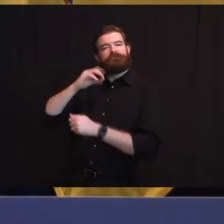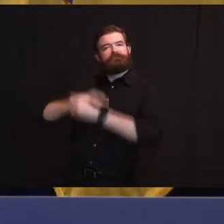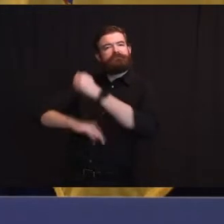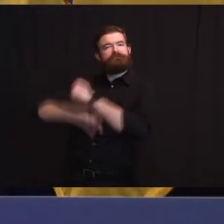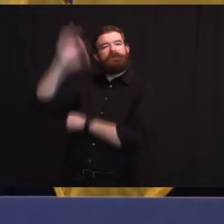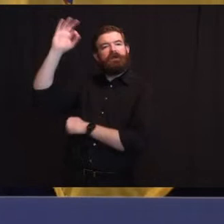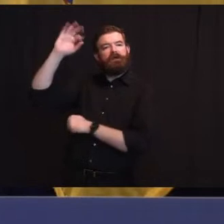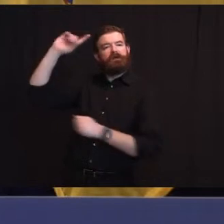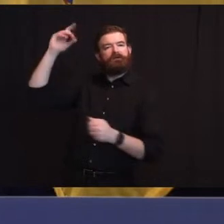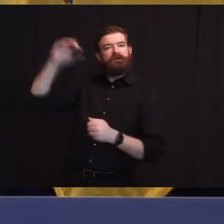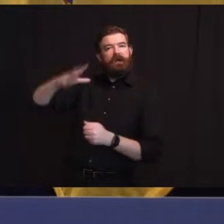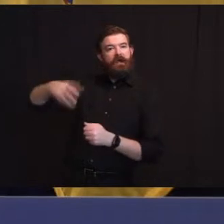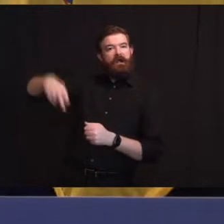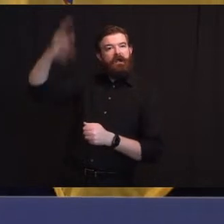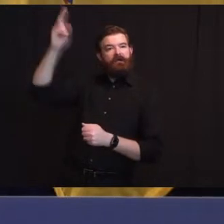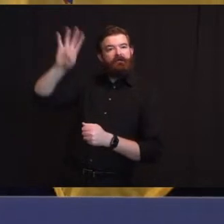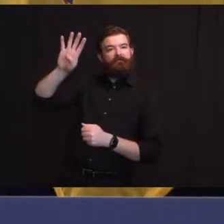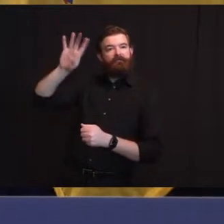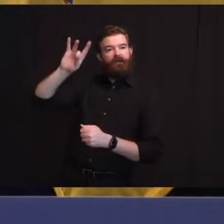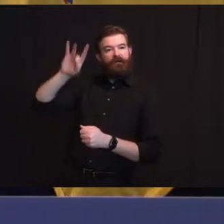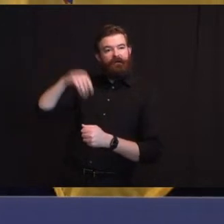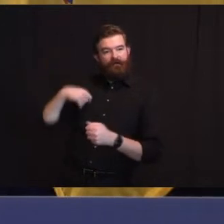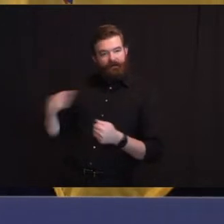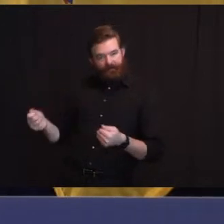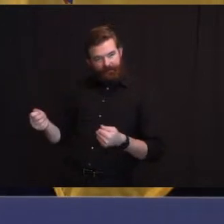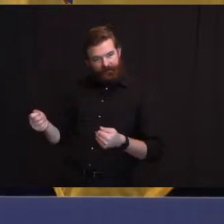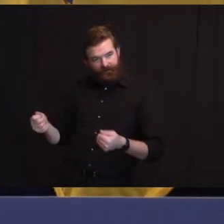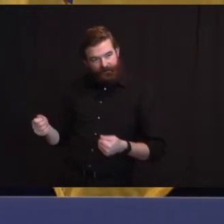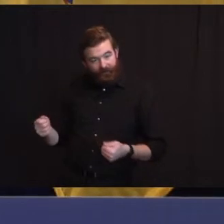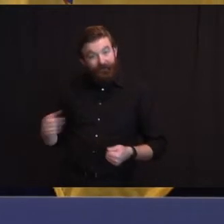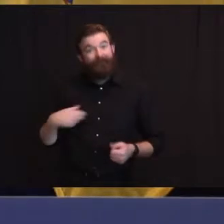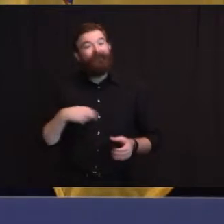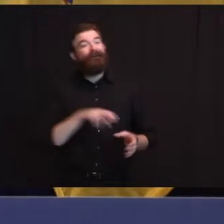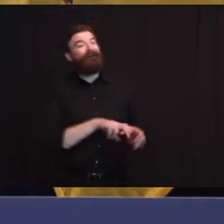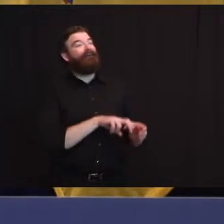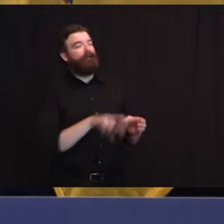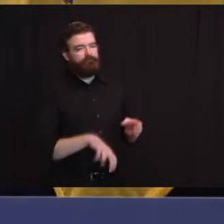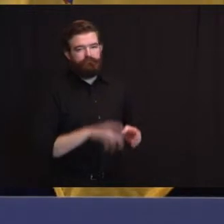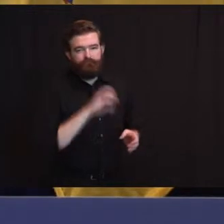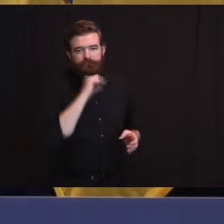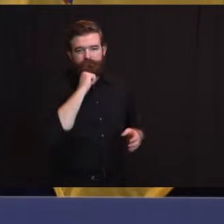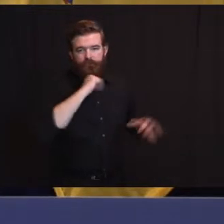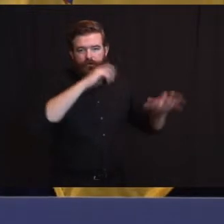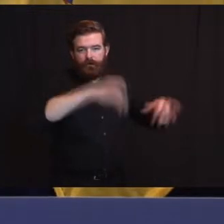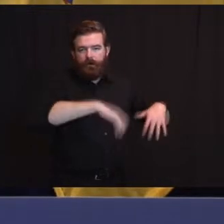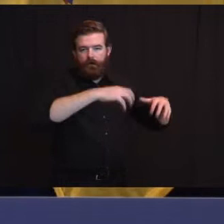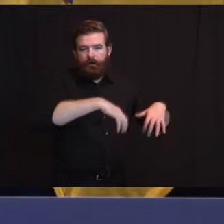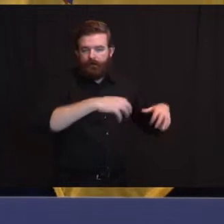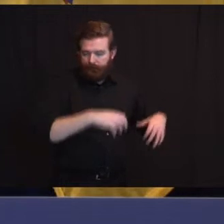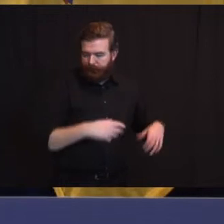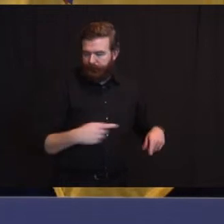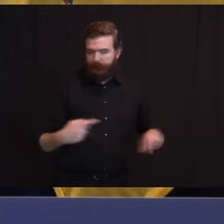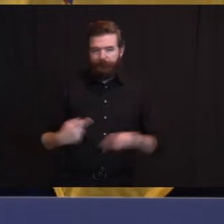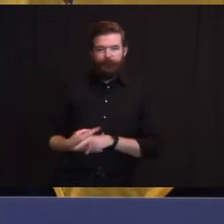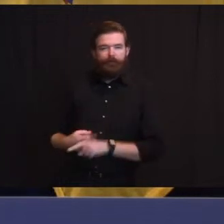it was raining on us. So I hope our prognostications are better than that. So I mentioned